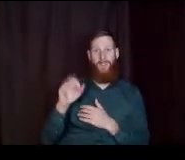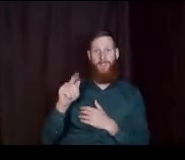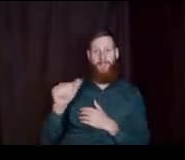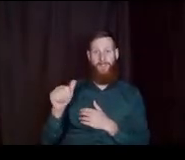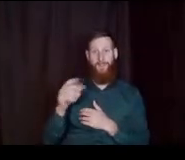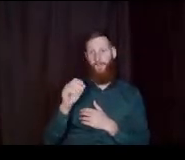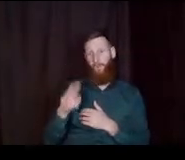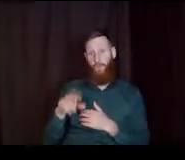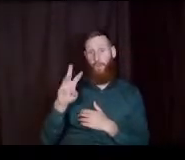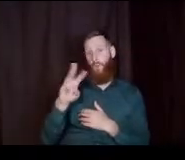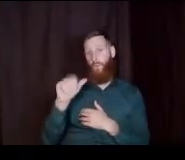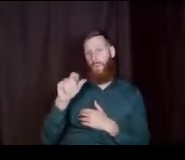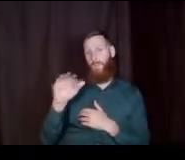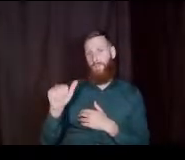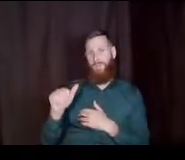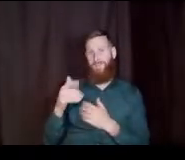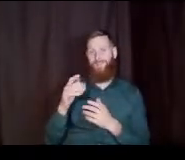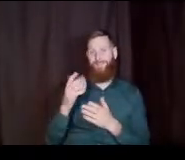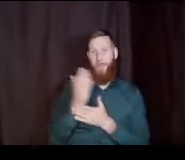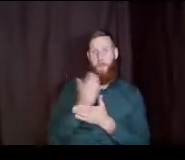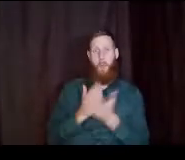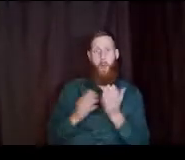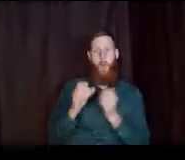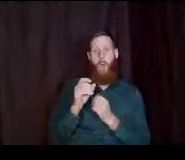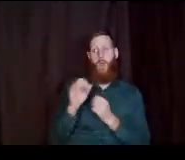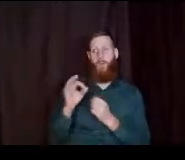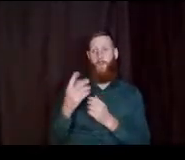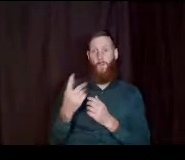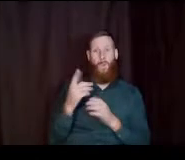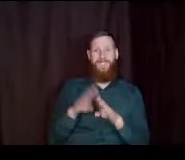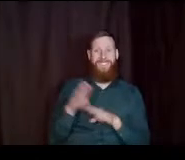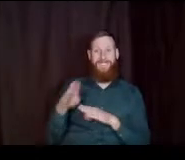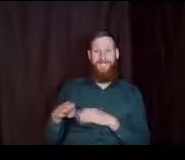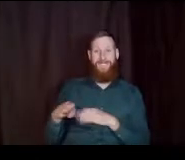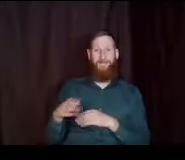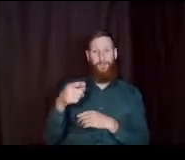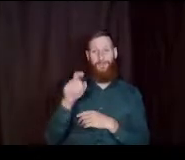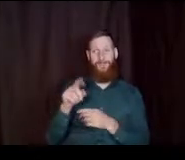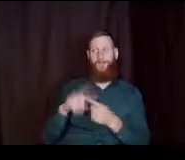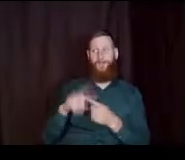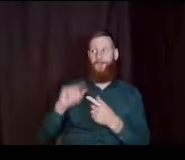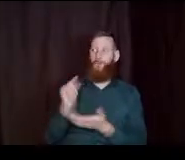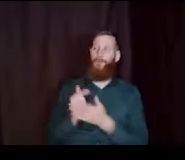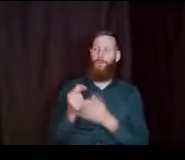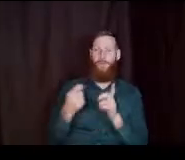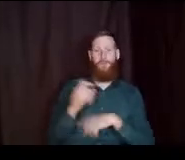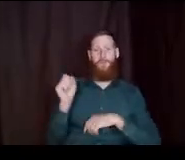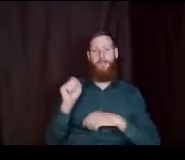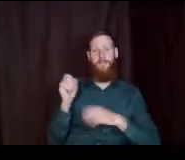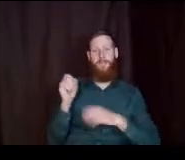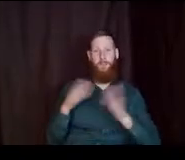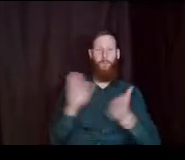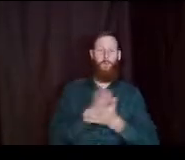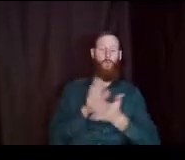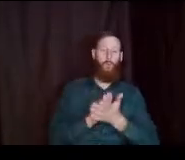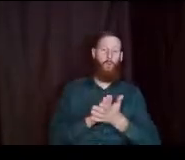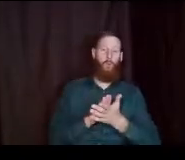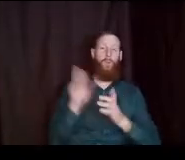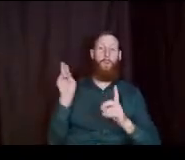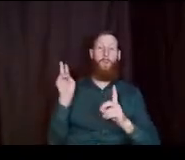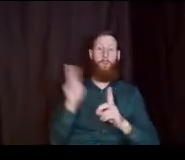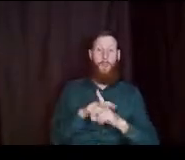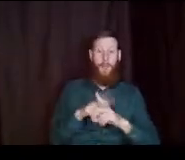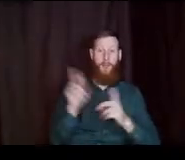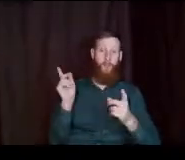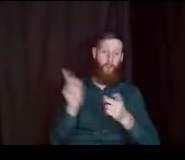WASPA. FAFSA just as part as one of the steps you need to graduate from Seattle Public Schools. Apply to